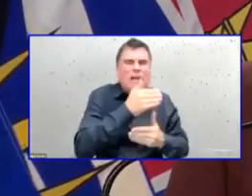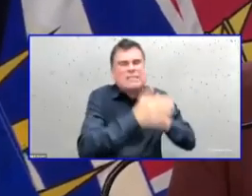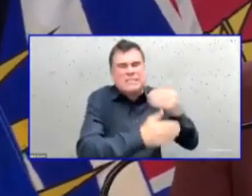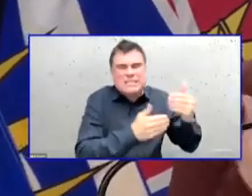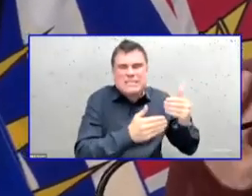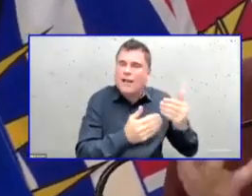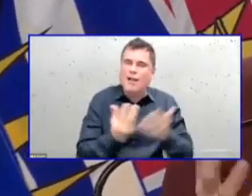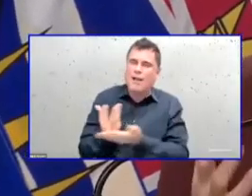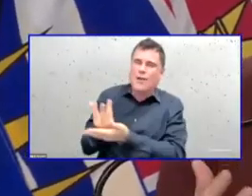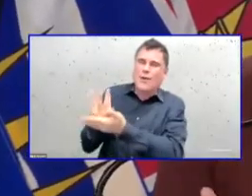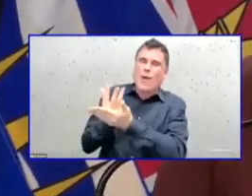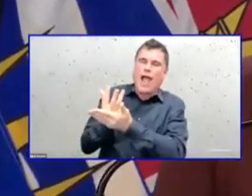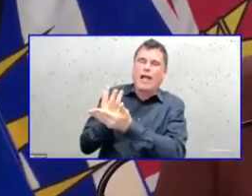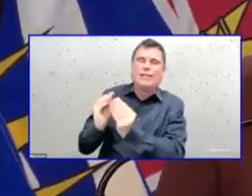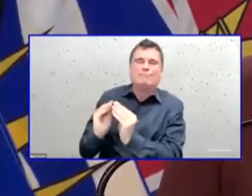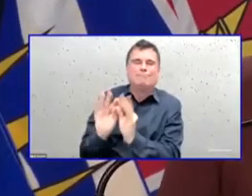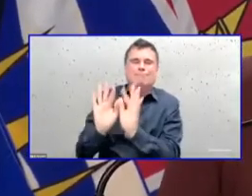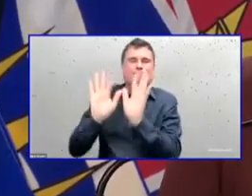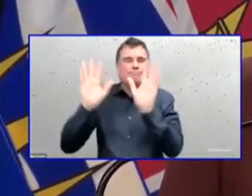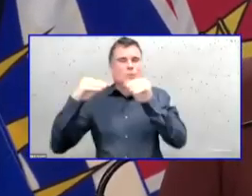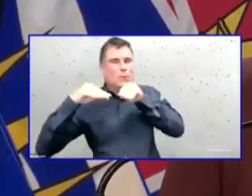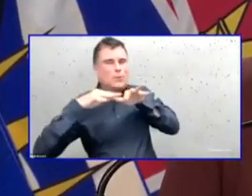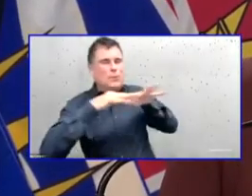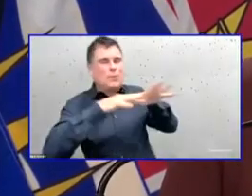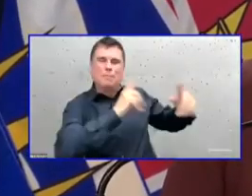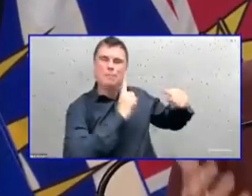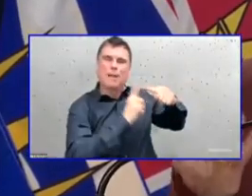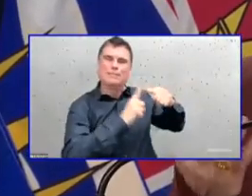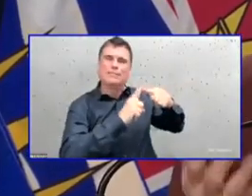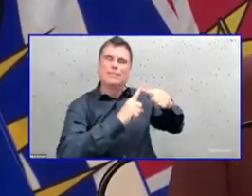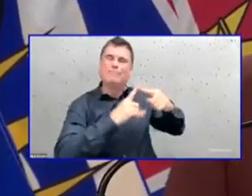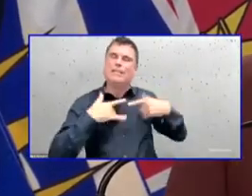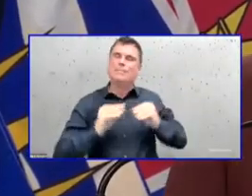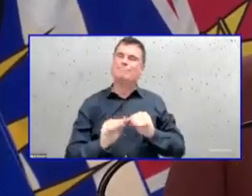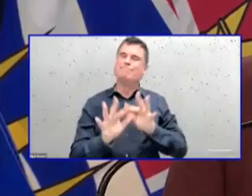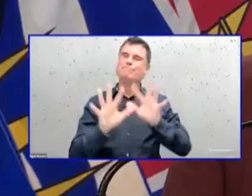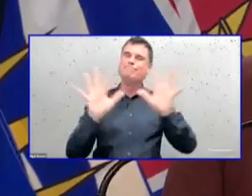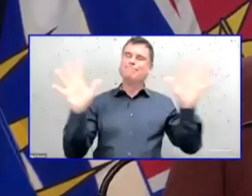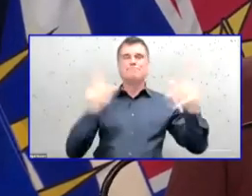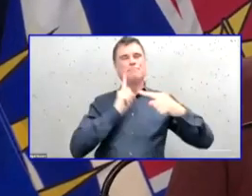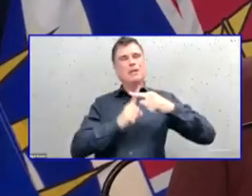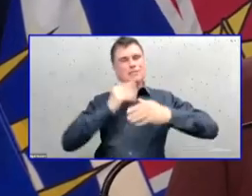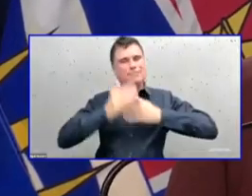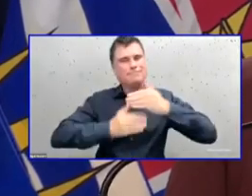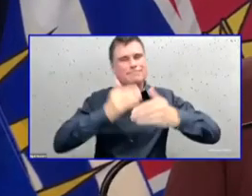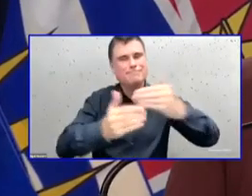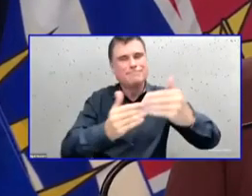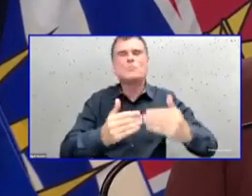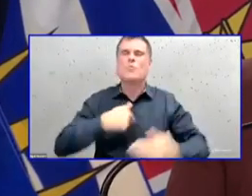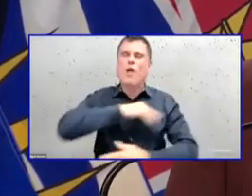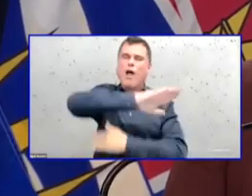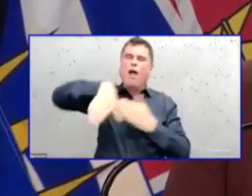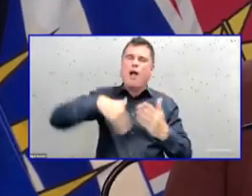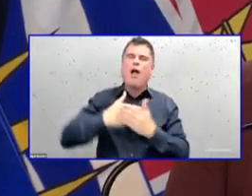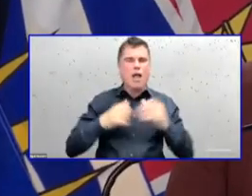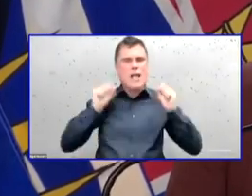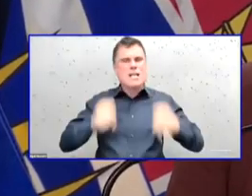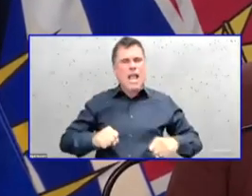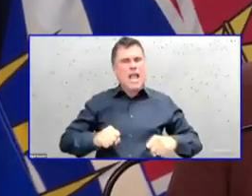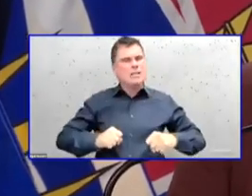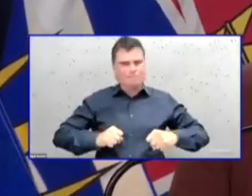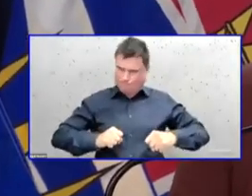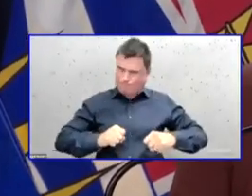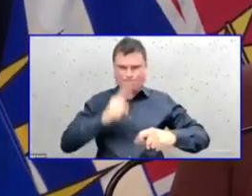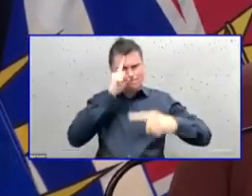all of us can think through and be part of. And as we heard the news today about Premier Horgan and his